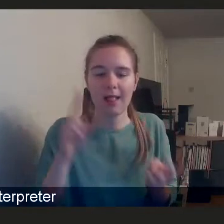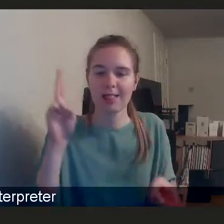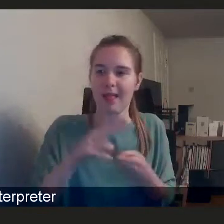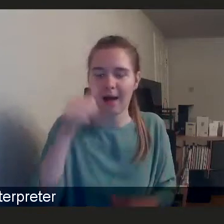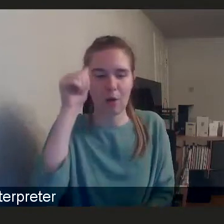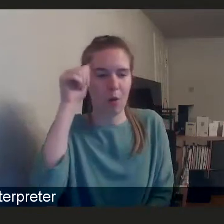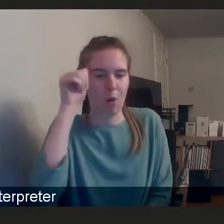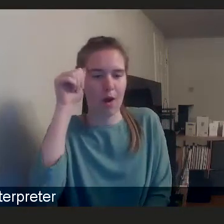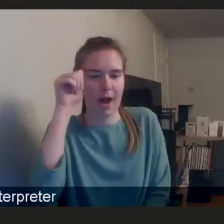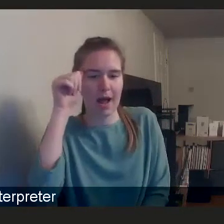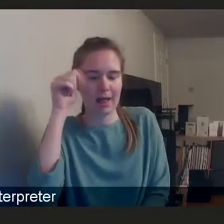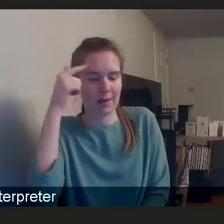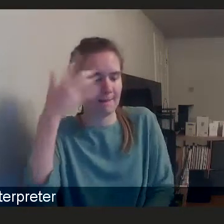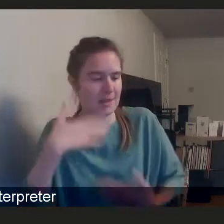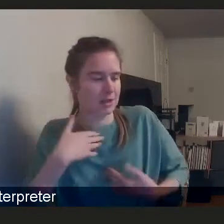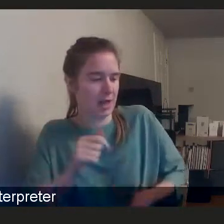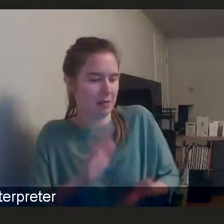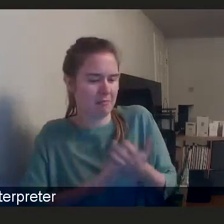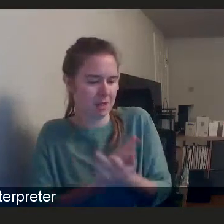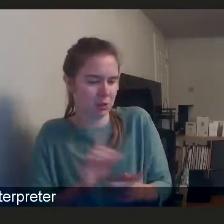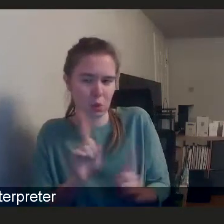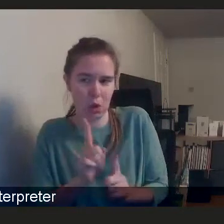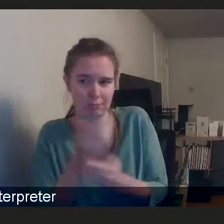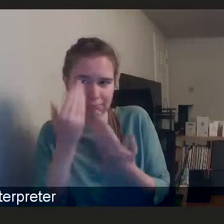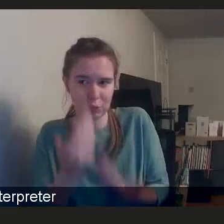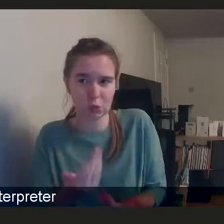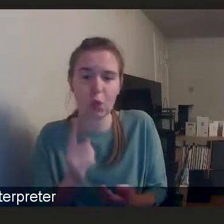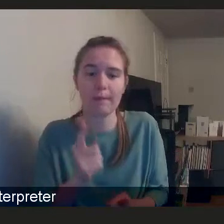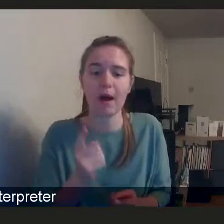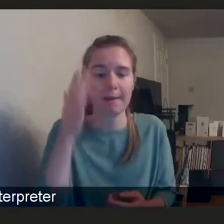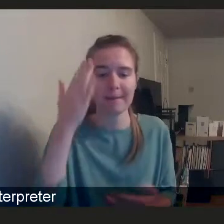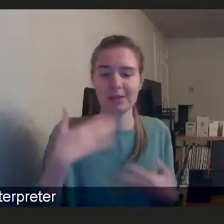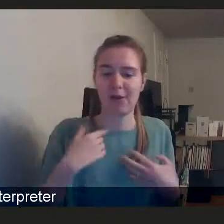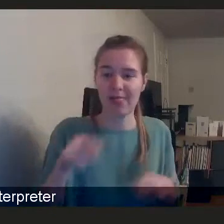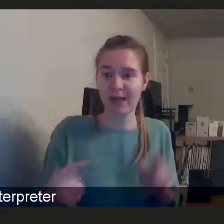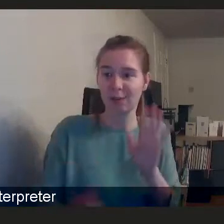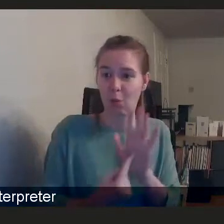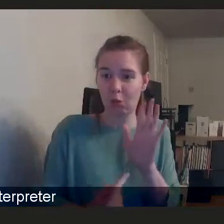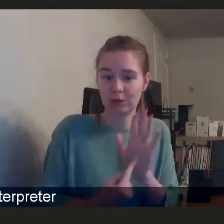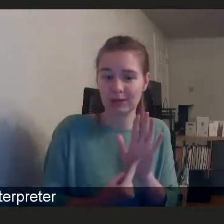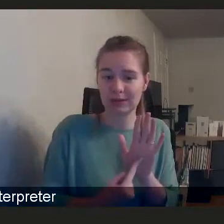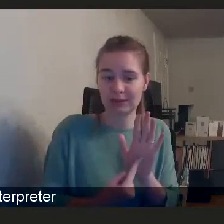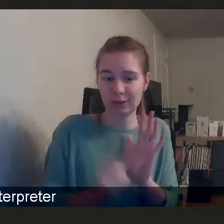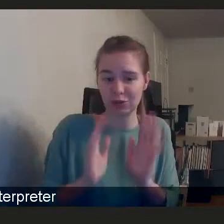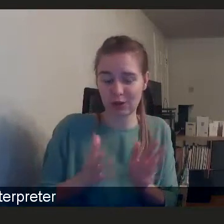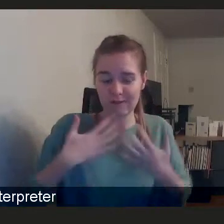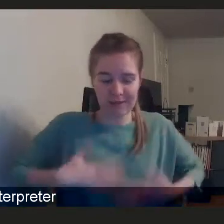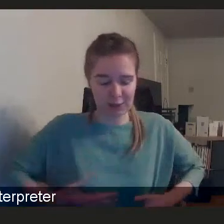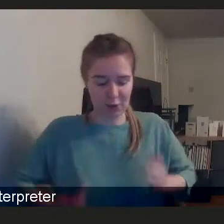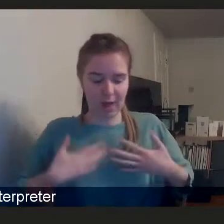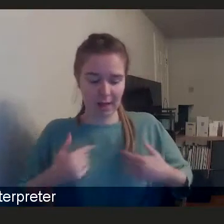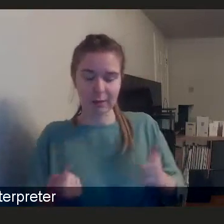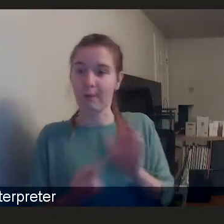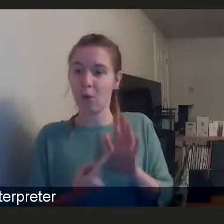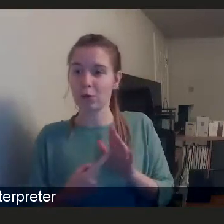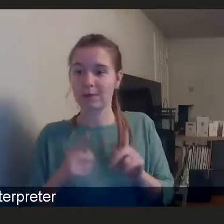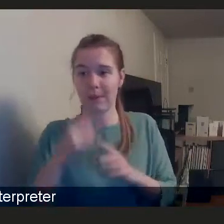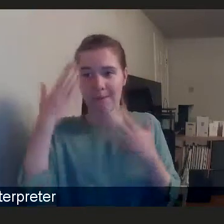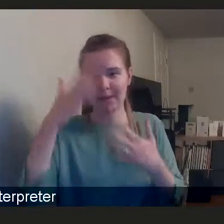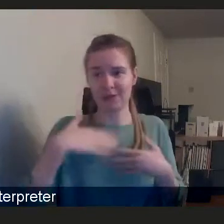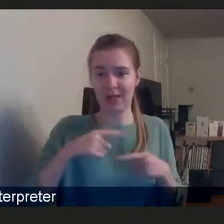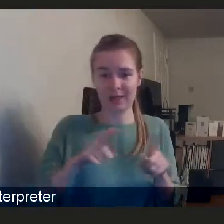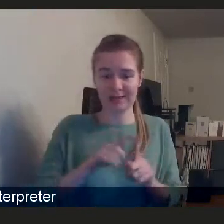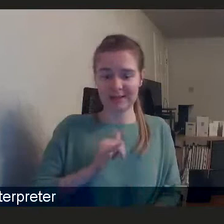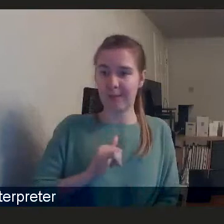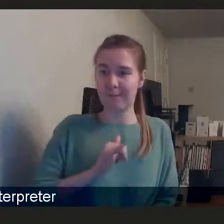around what mental health is. But actually mental health is important and it is just as important as your physical health. So it goes back to